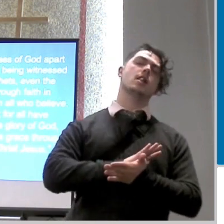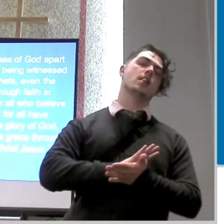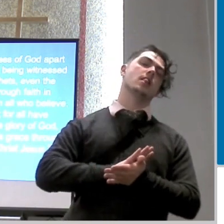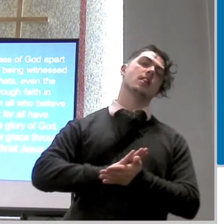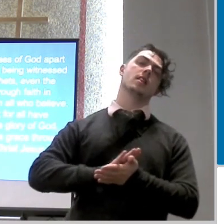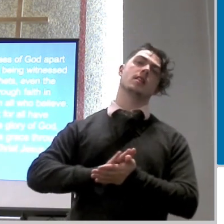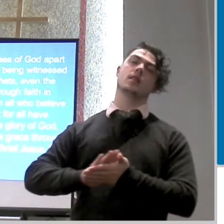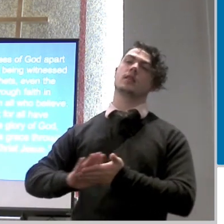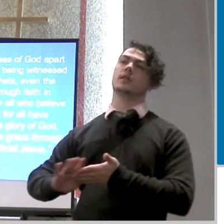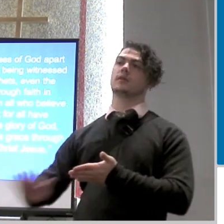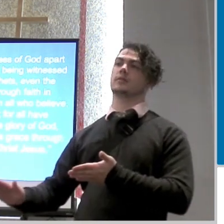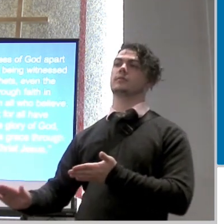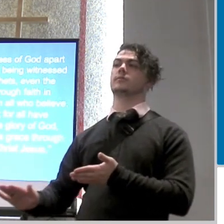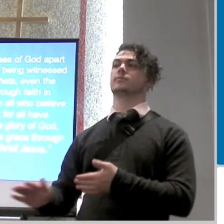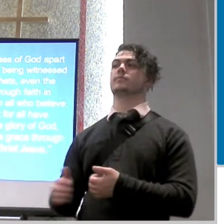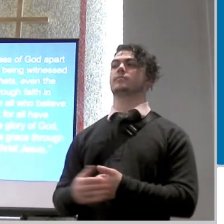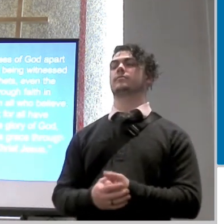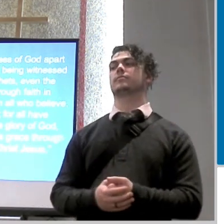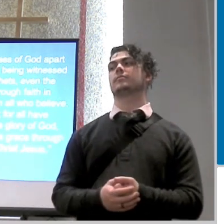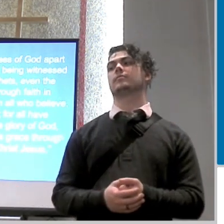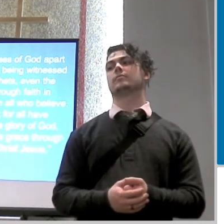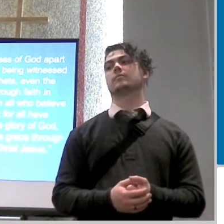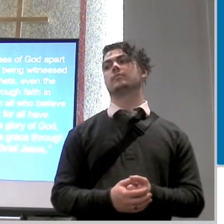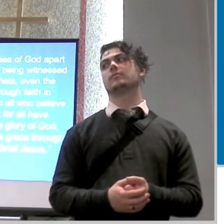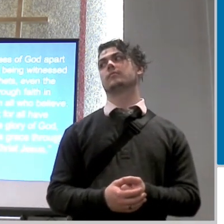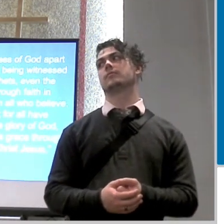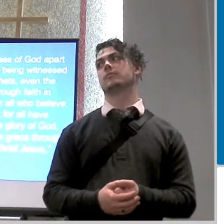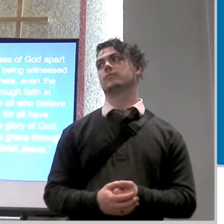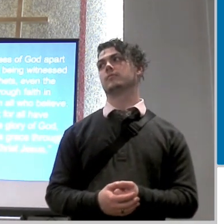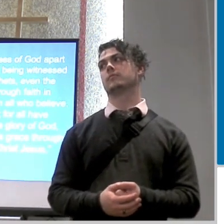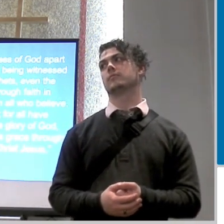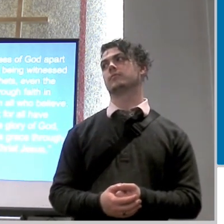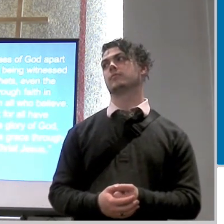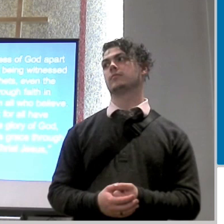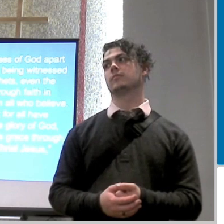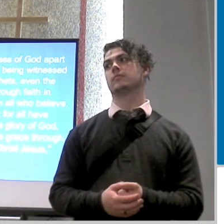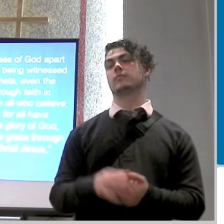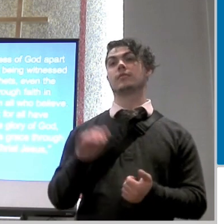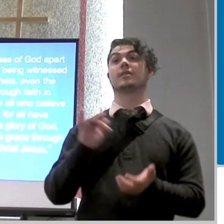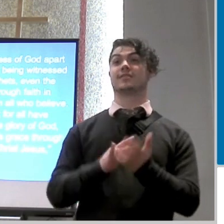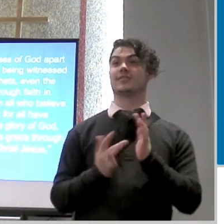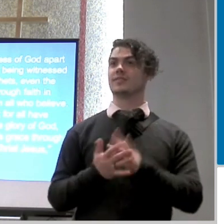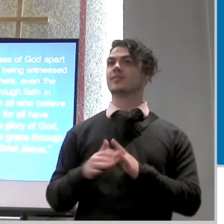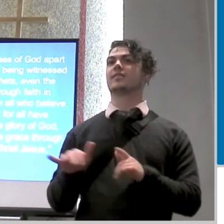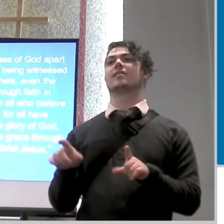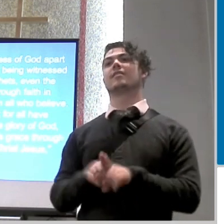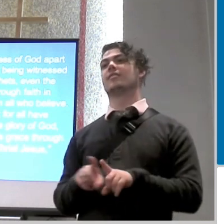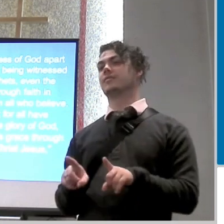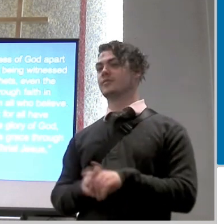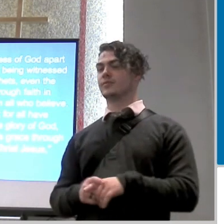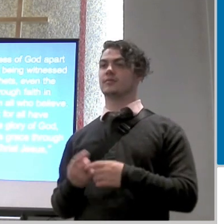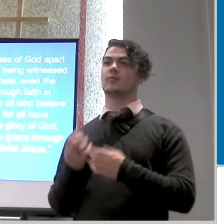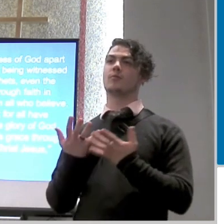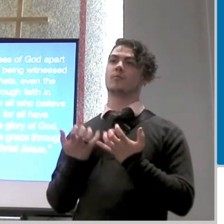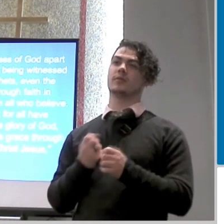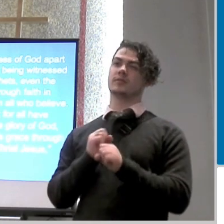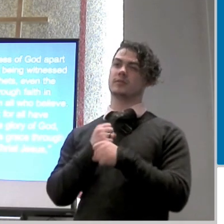giving you a clean slate as we get through this lesson you'll see that i'm also making you better than you've ever been before